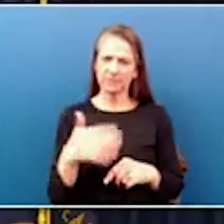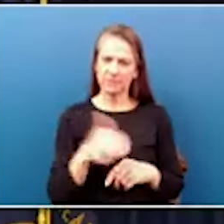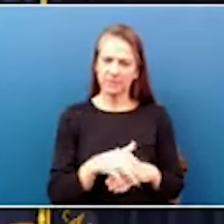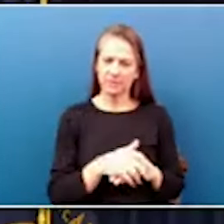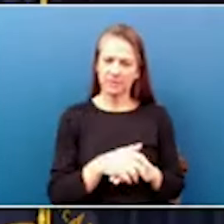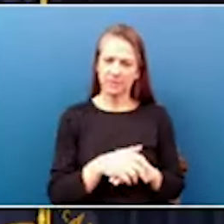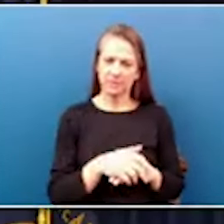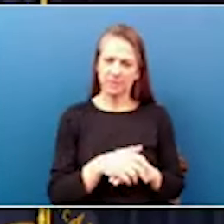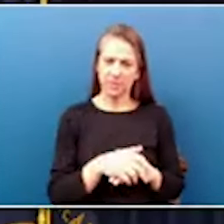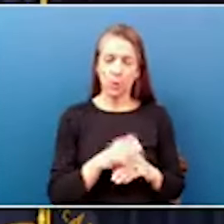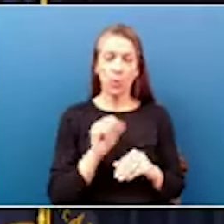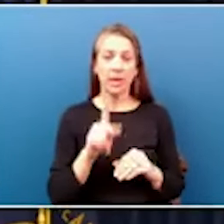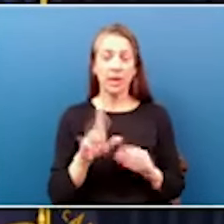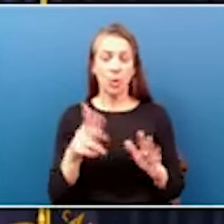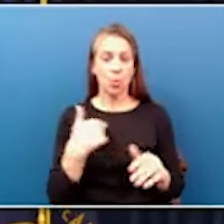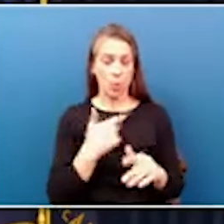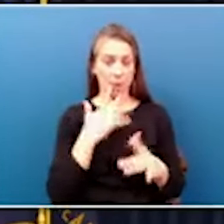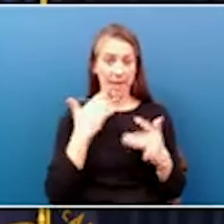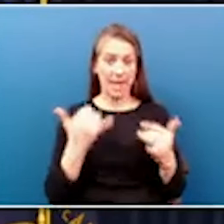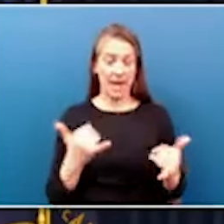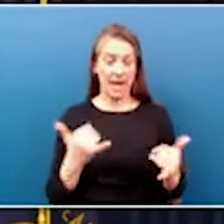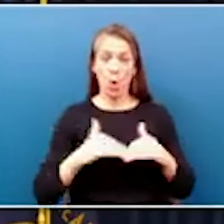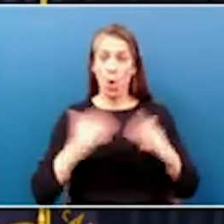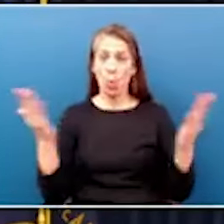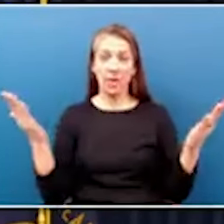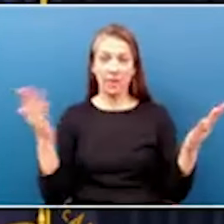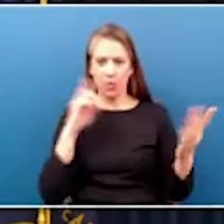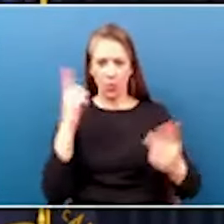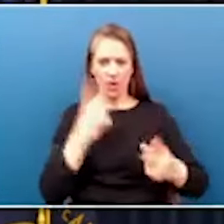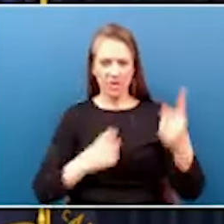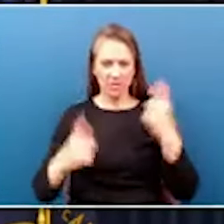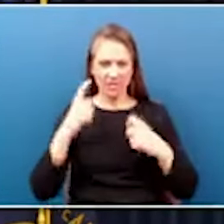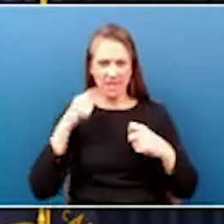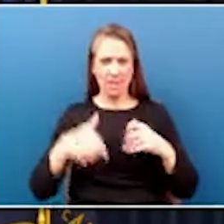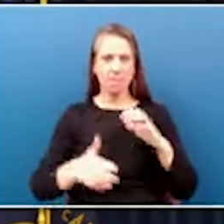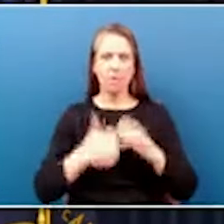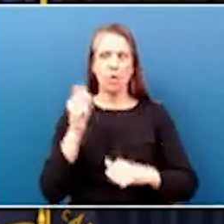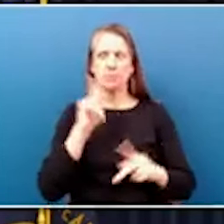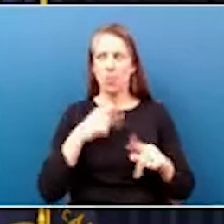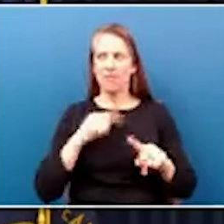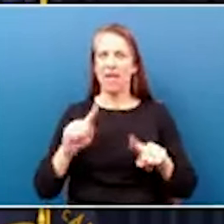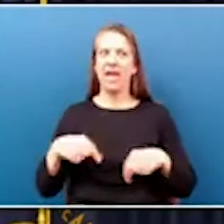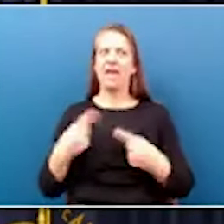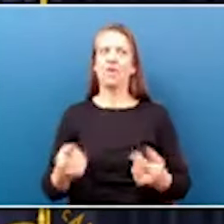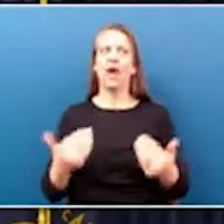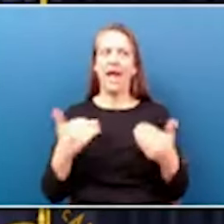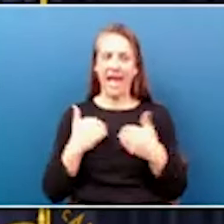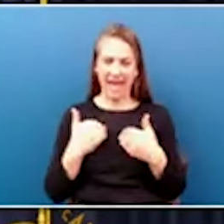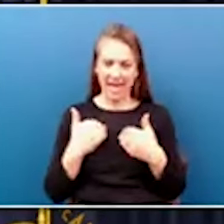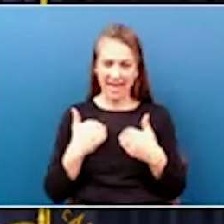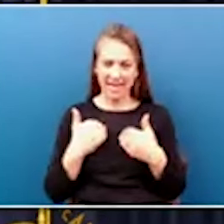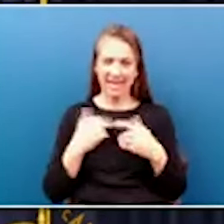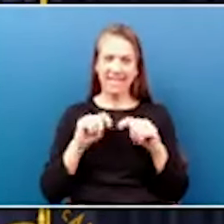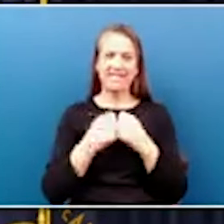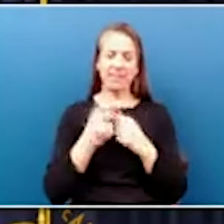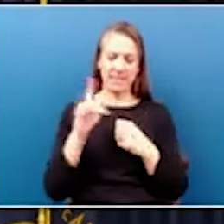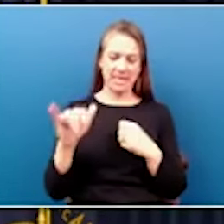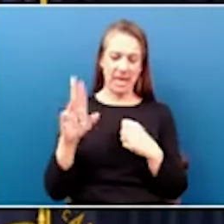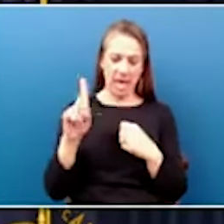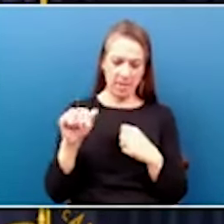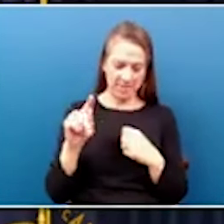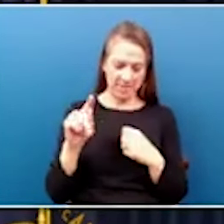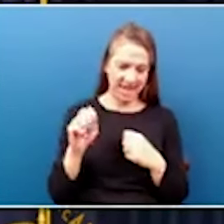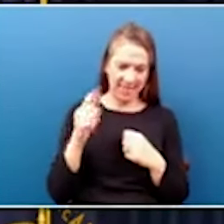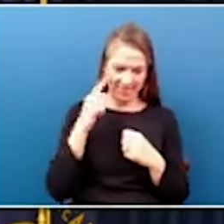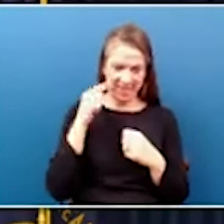All right. We will now open it up for questions. I think this is the most people we have ever had at a team Kentucky update thinking these came